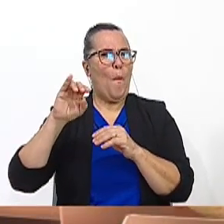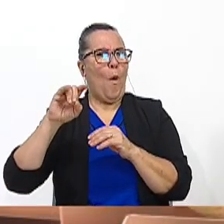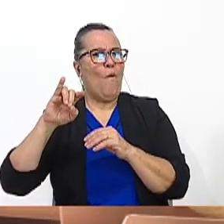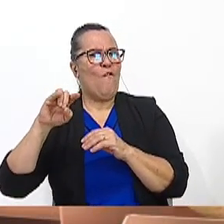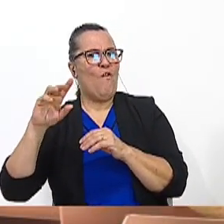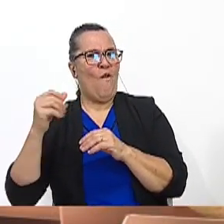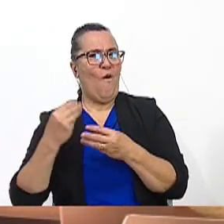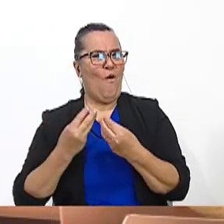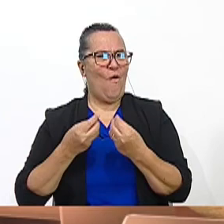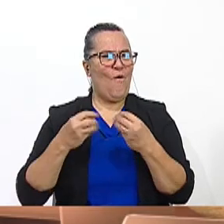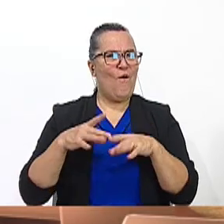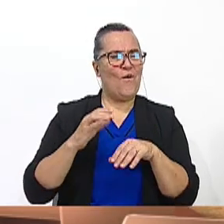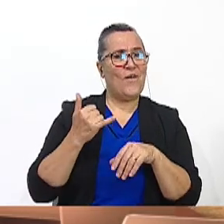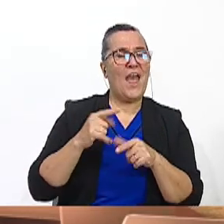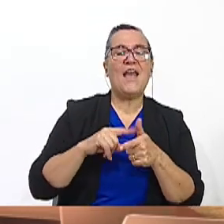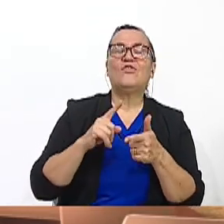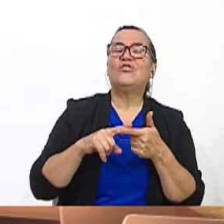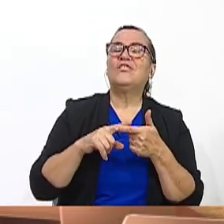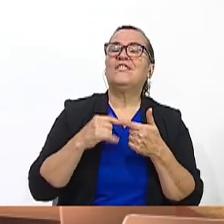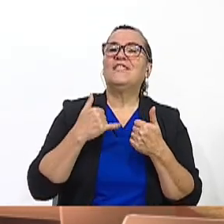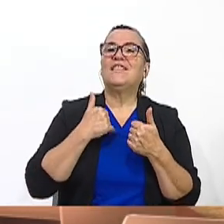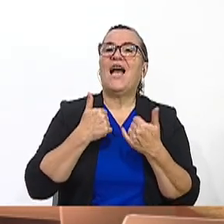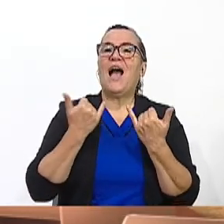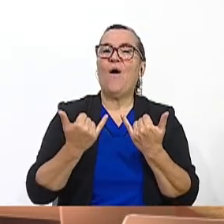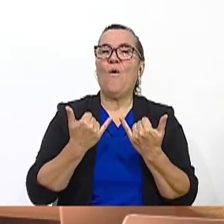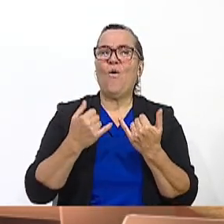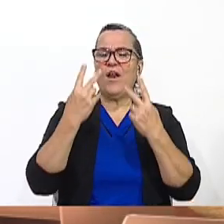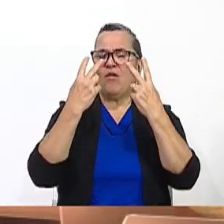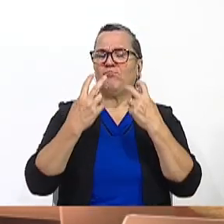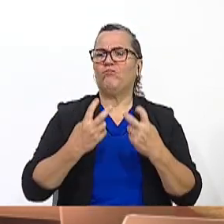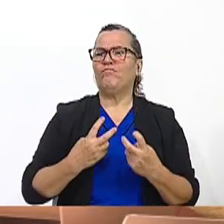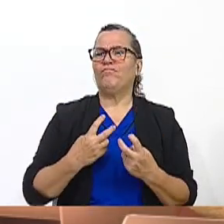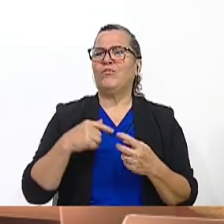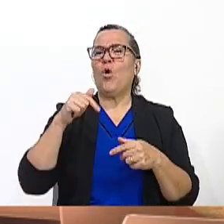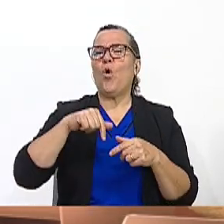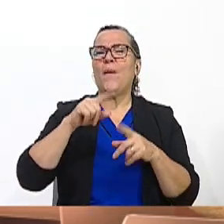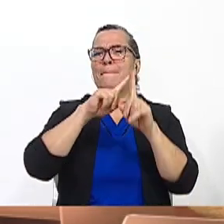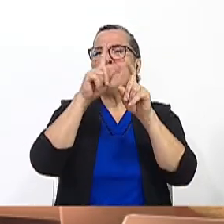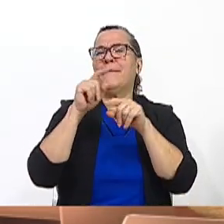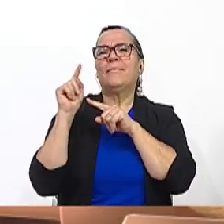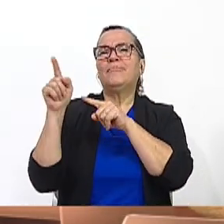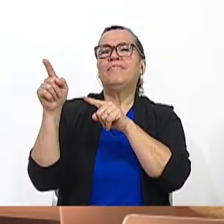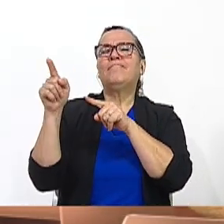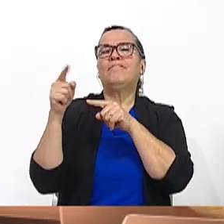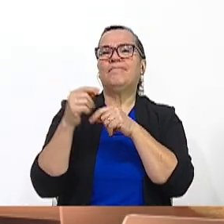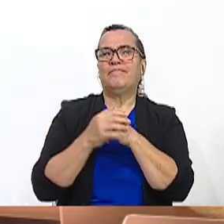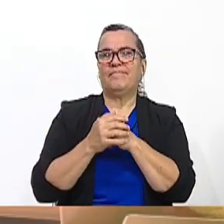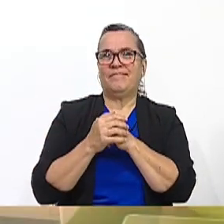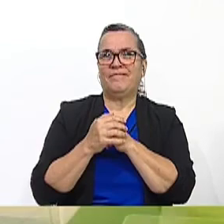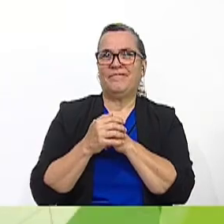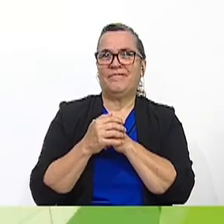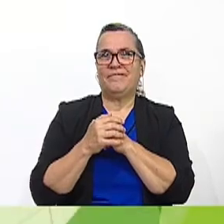time to self-assess what we did in today's lesson. So let's look at the questions and let's read them together.